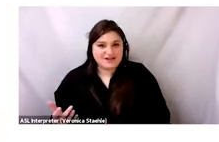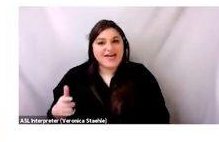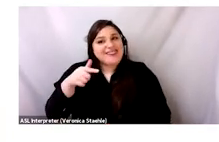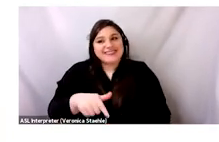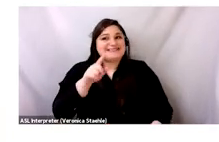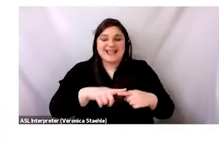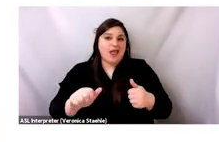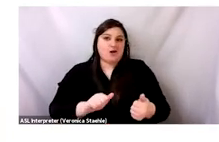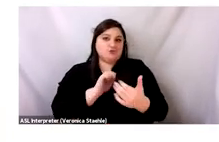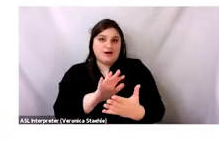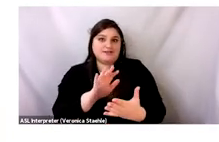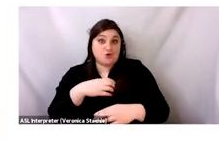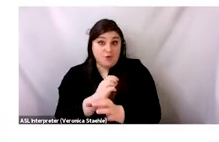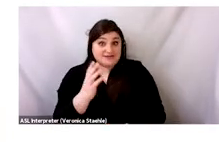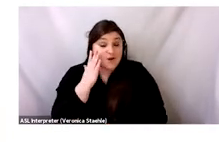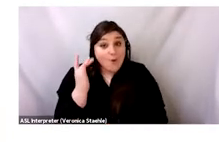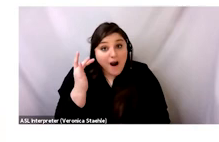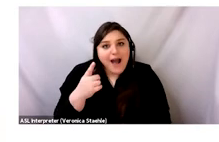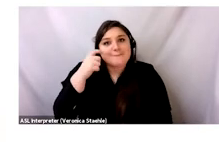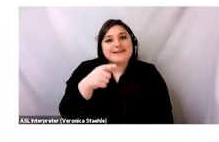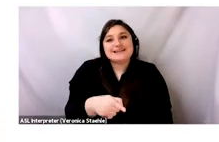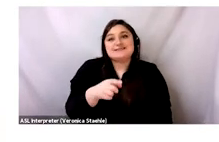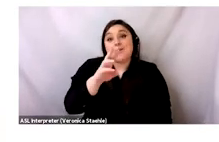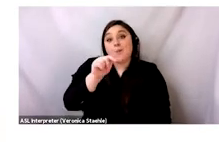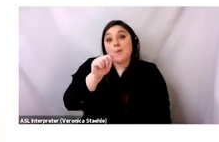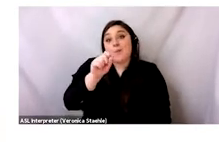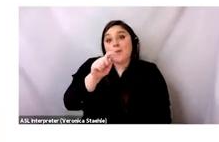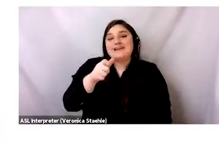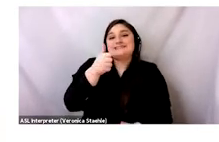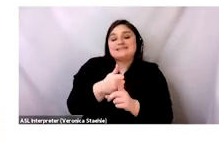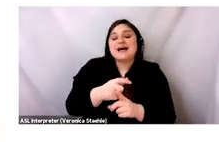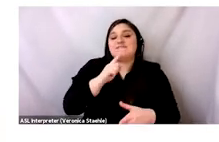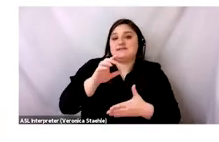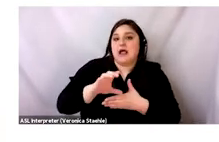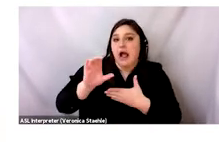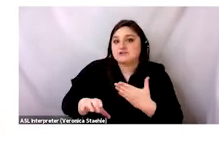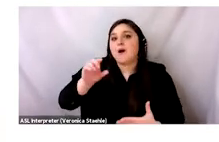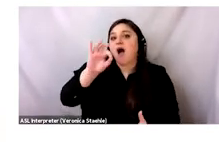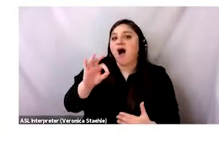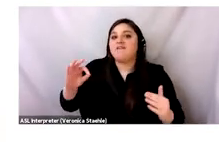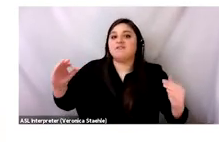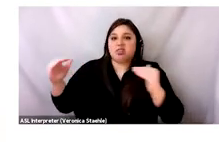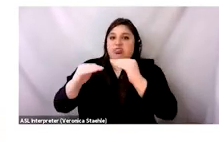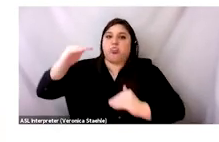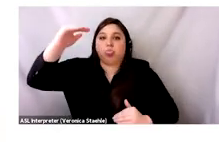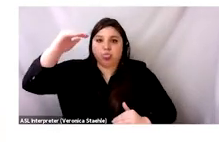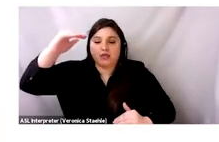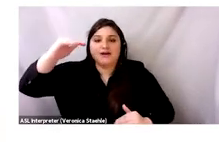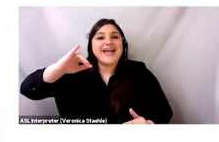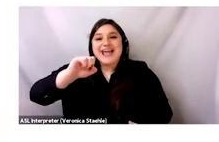is insufficient to tackle fashion's waste crisis, because, again, waste is a byproduct of injustice.